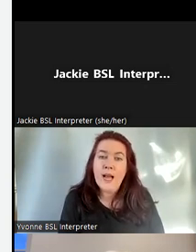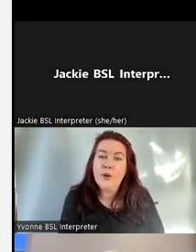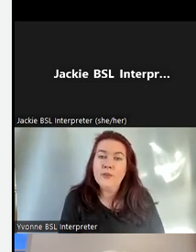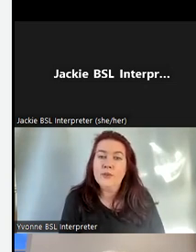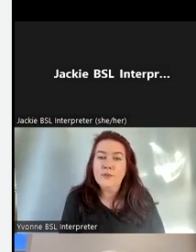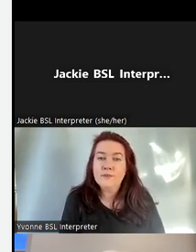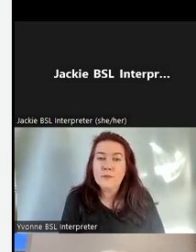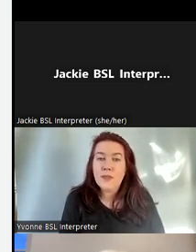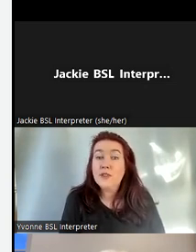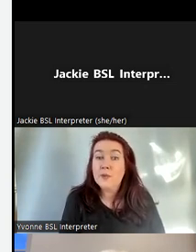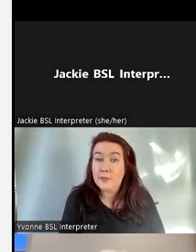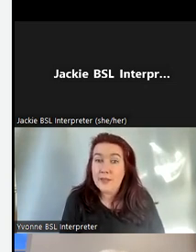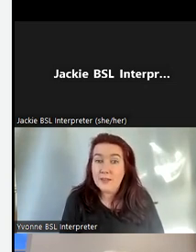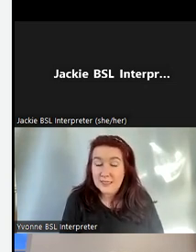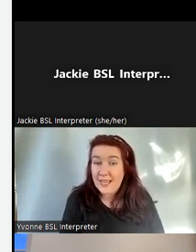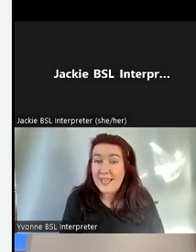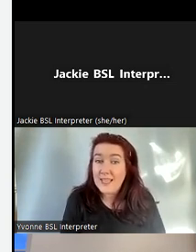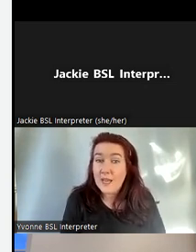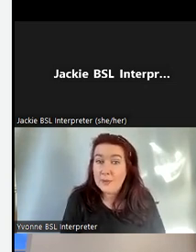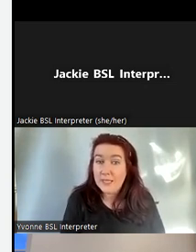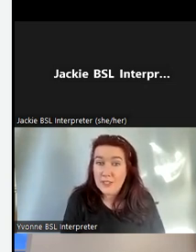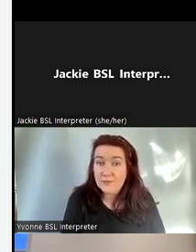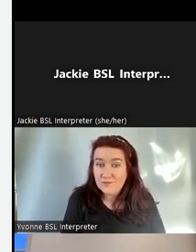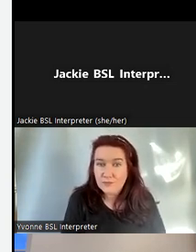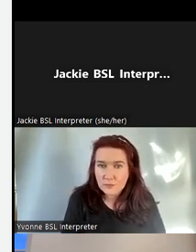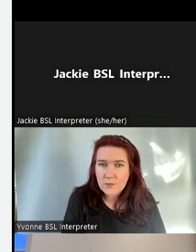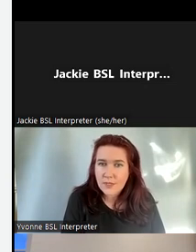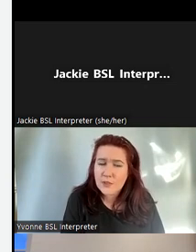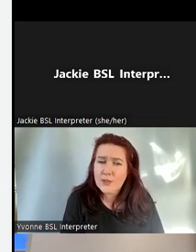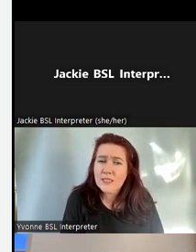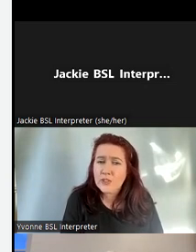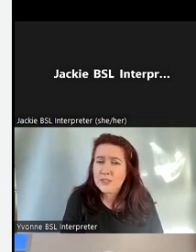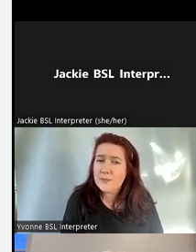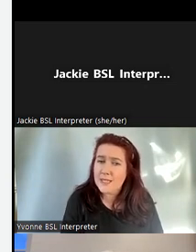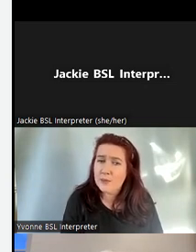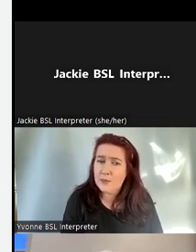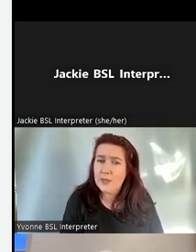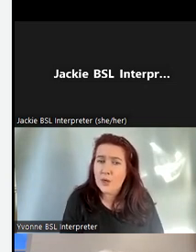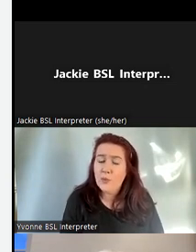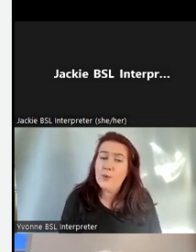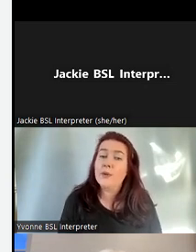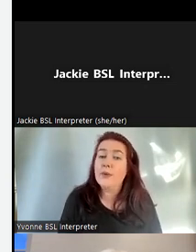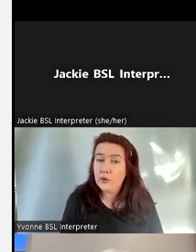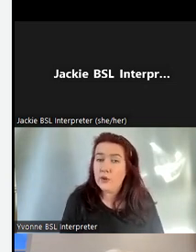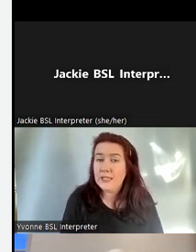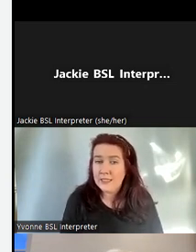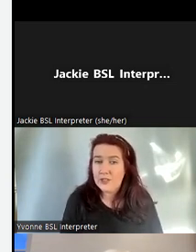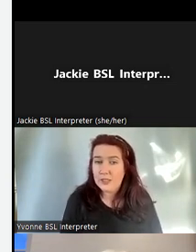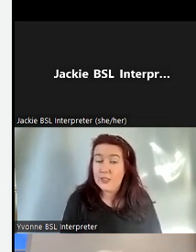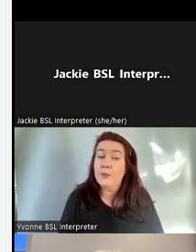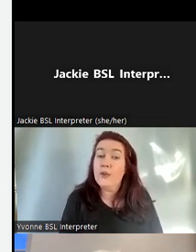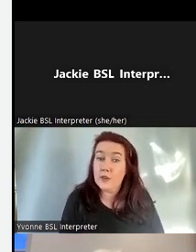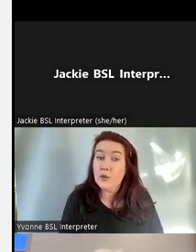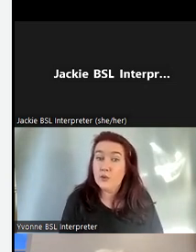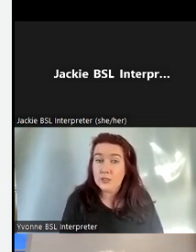and also how to prepare to edit that publication so these are just some examples where we work with other organisations